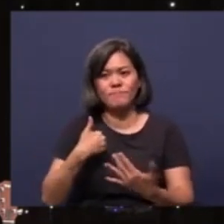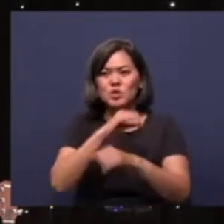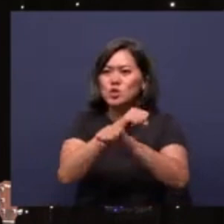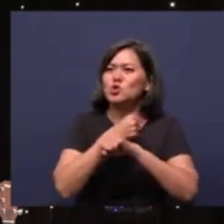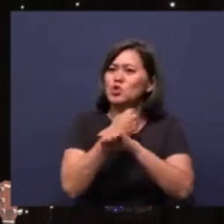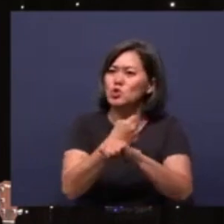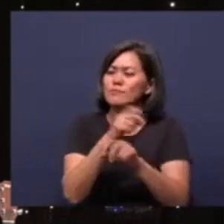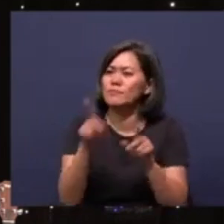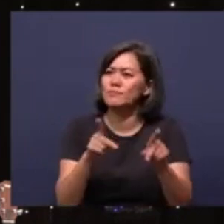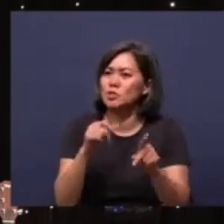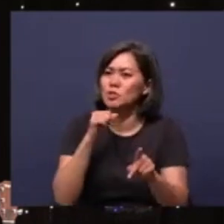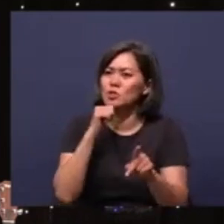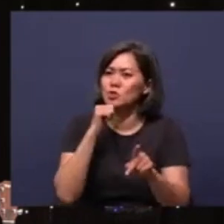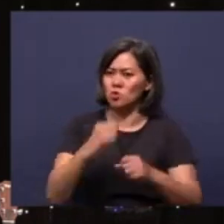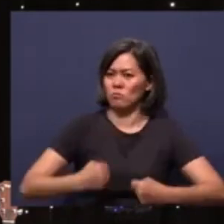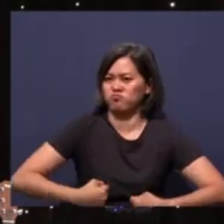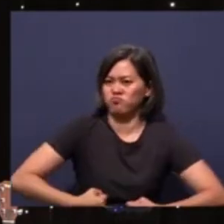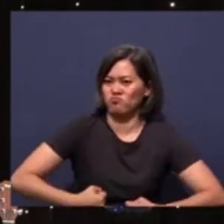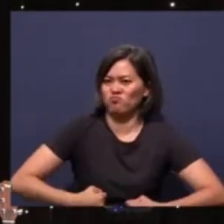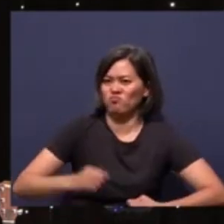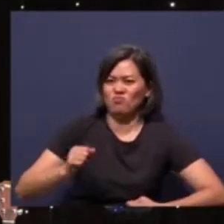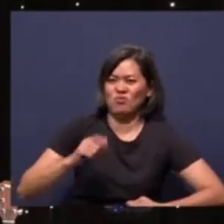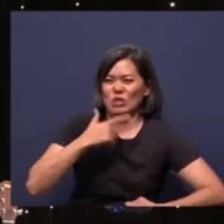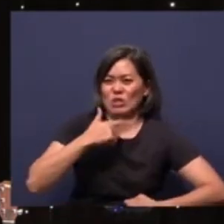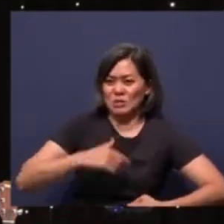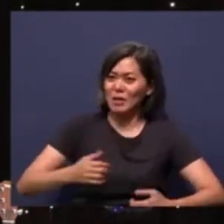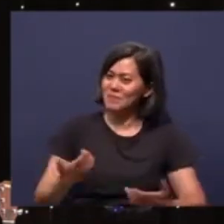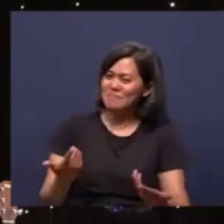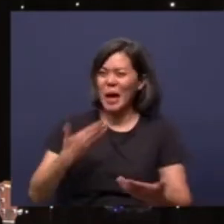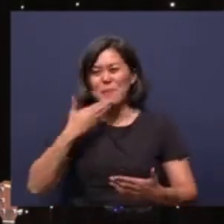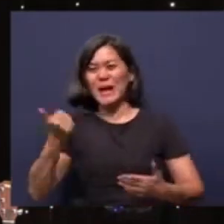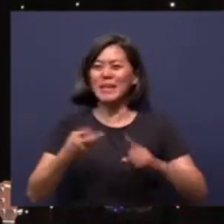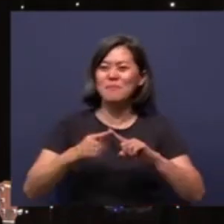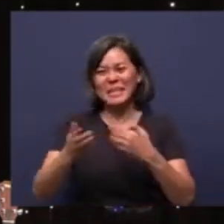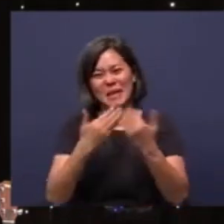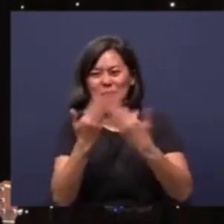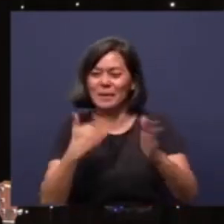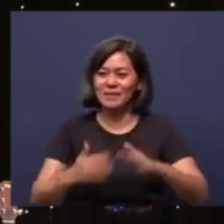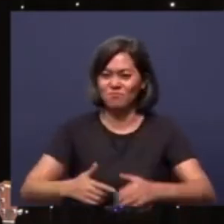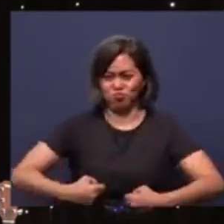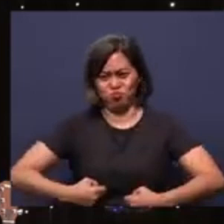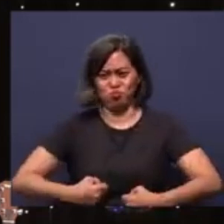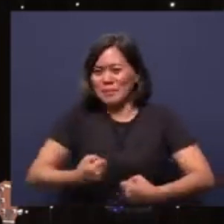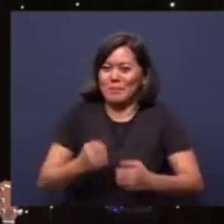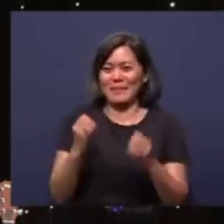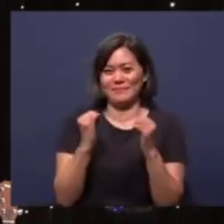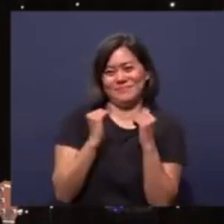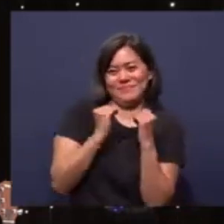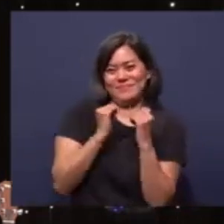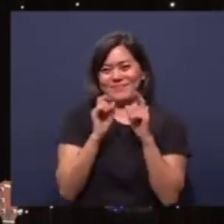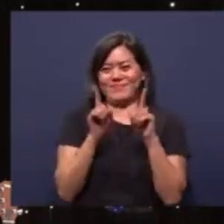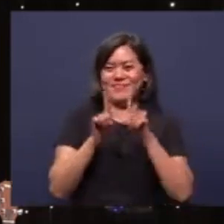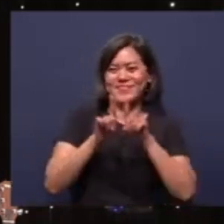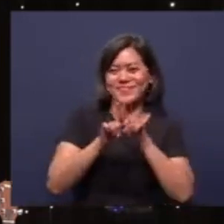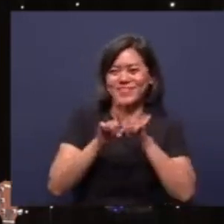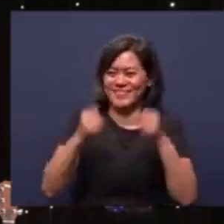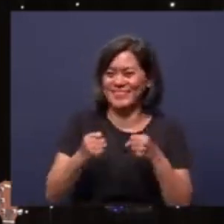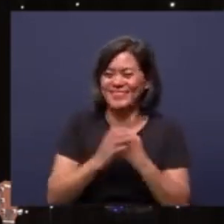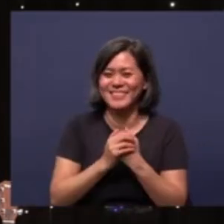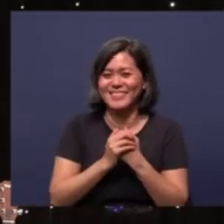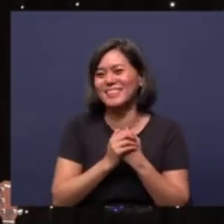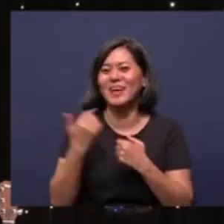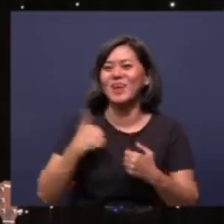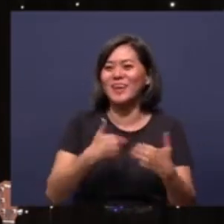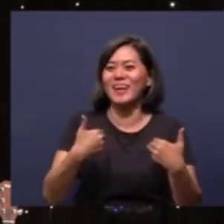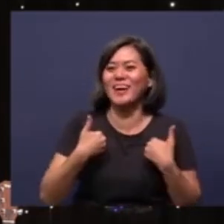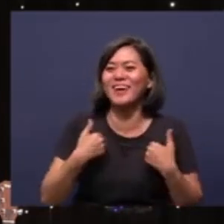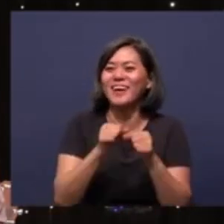people, not a muscular one. Muscular one is better, but not. Even big stomach also can. We will be having a